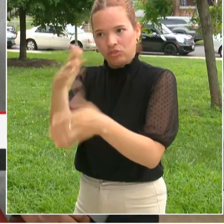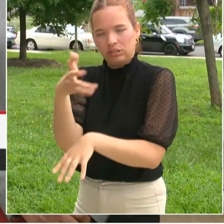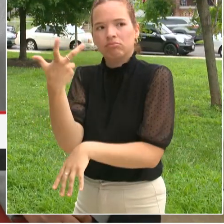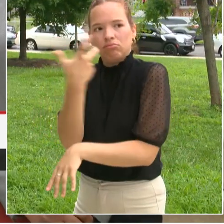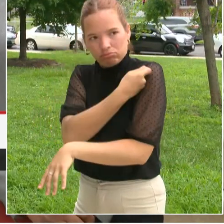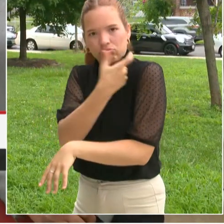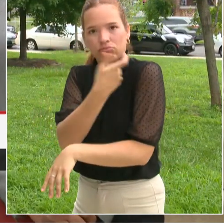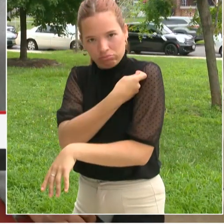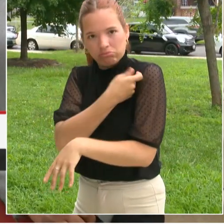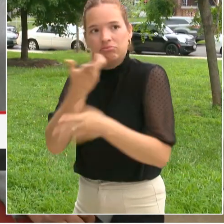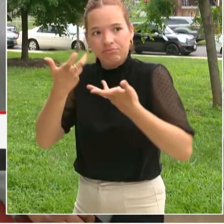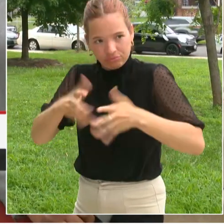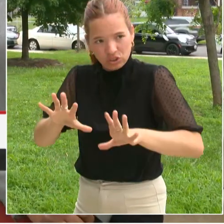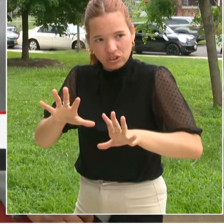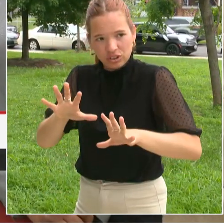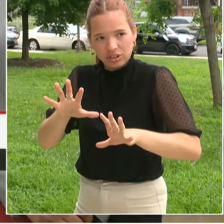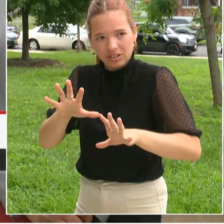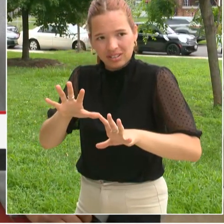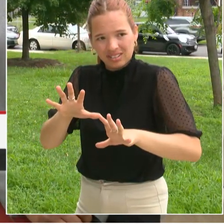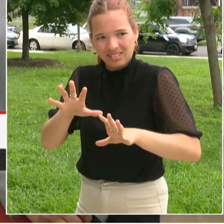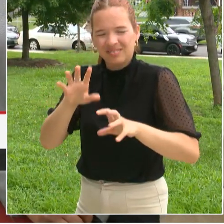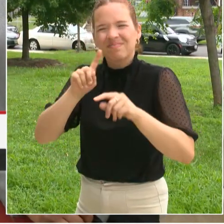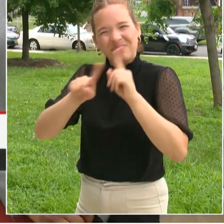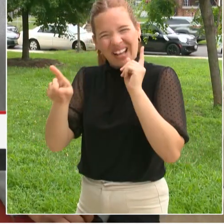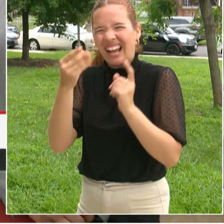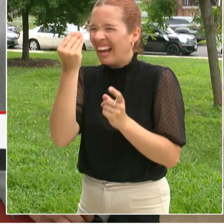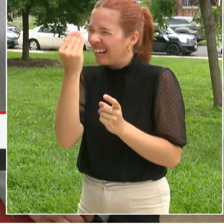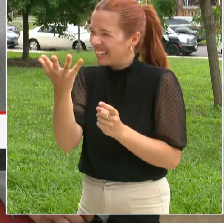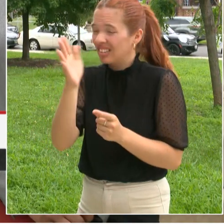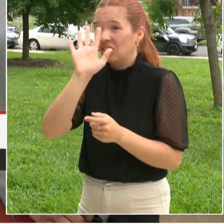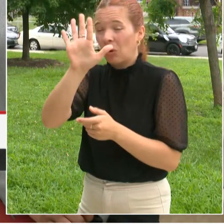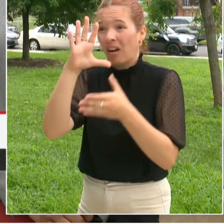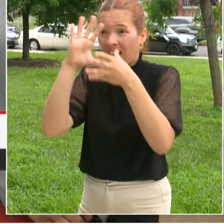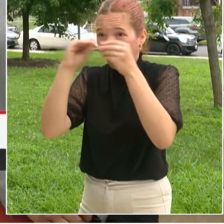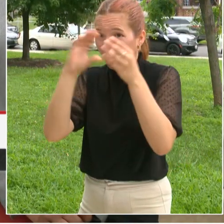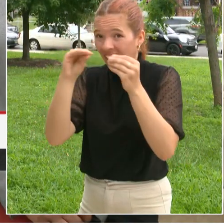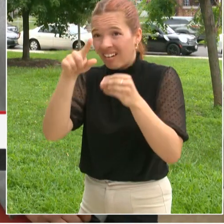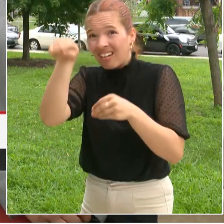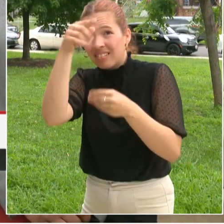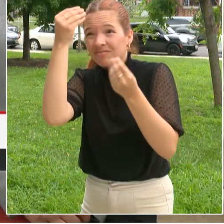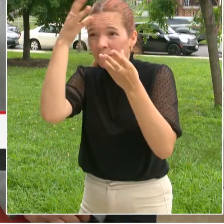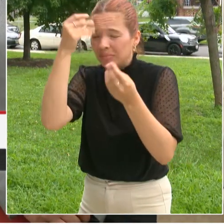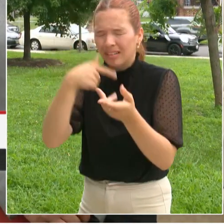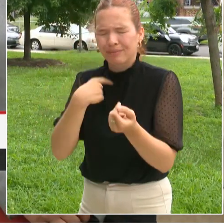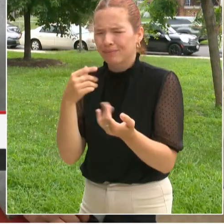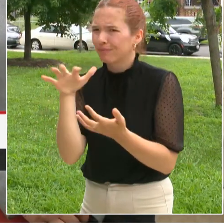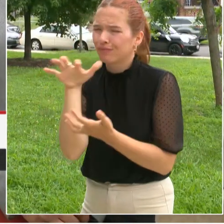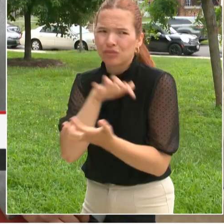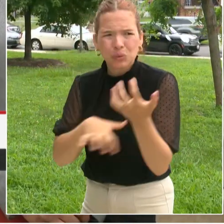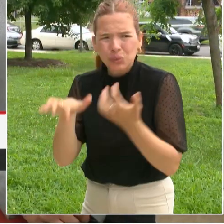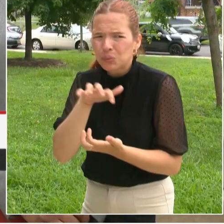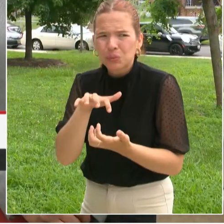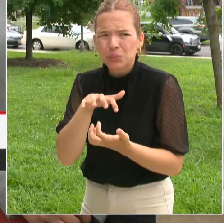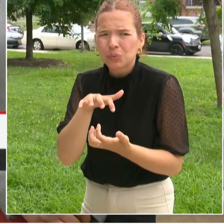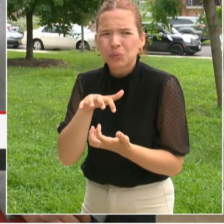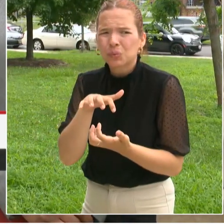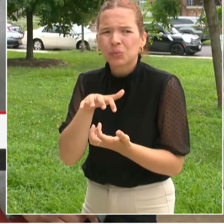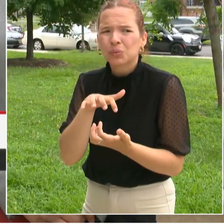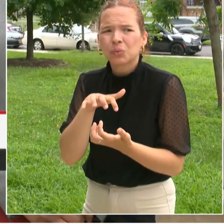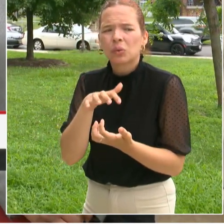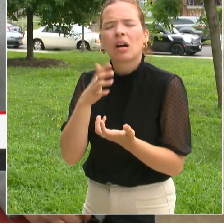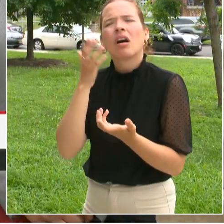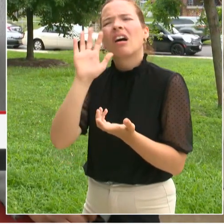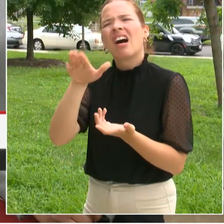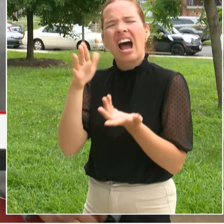Is there a one-stop shop where they can go I need to know all the vaccines and the immunizations um that I need in order to enroll my student?